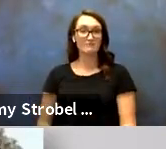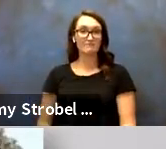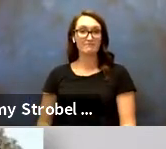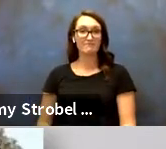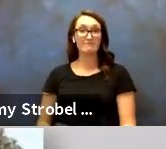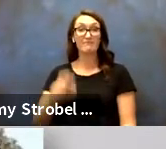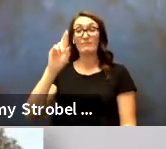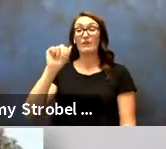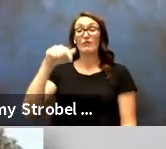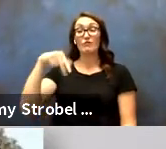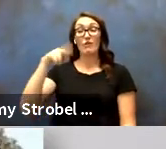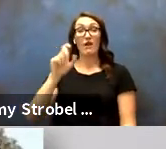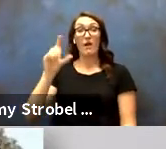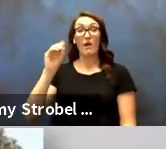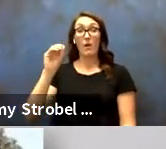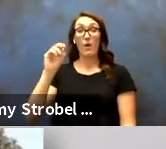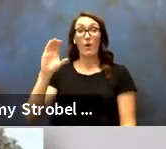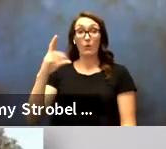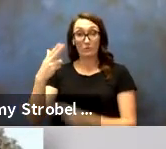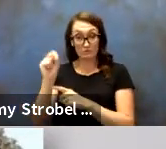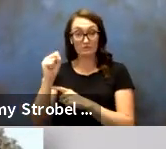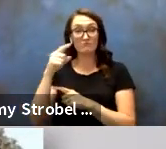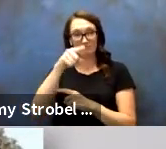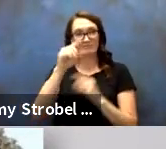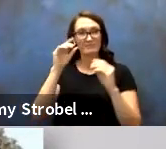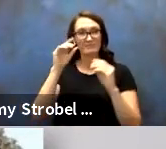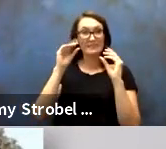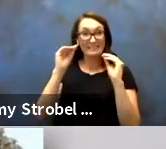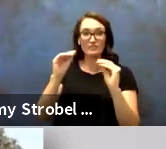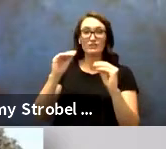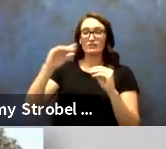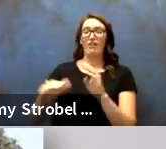Raquel Oakes, Child Development, 15 years.